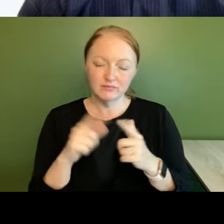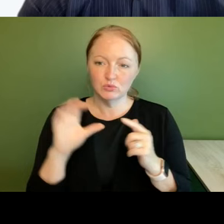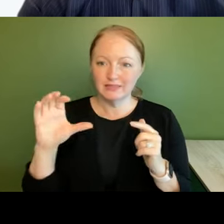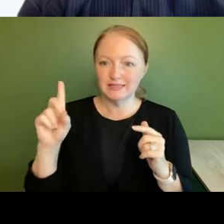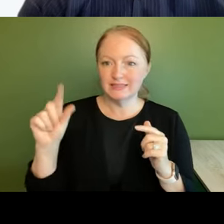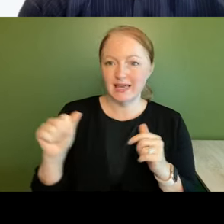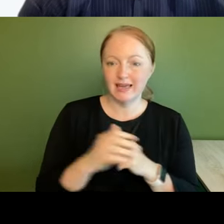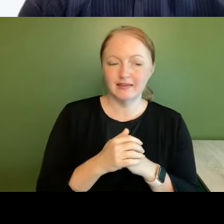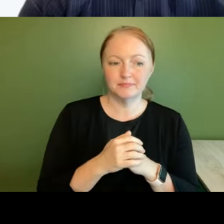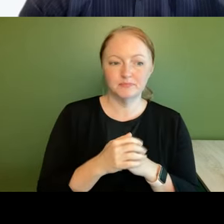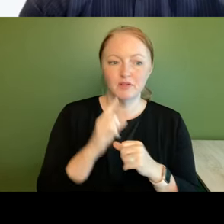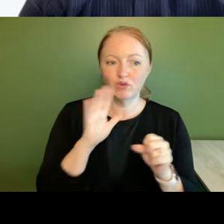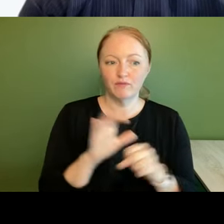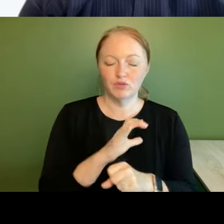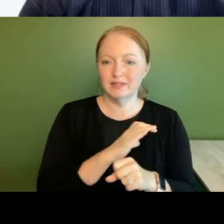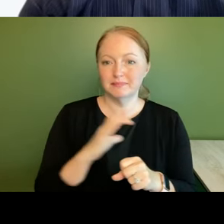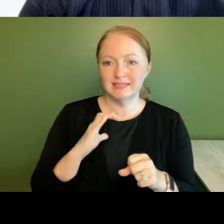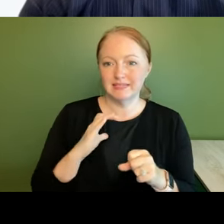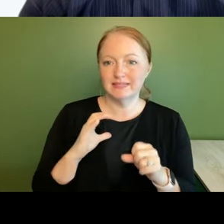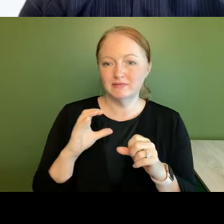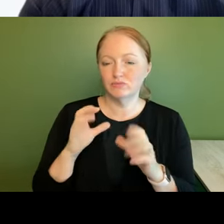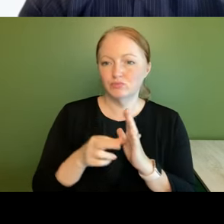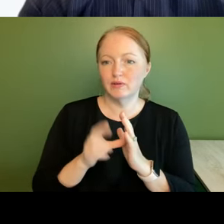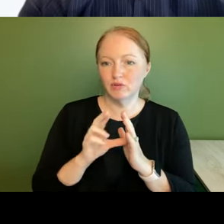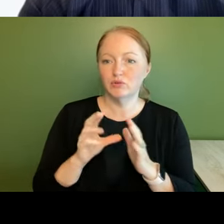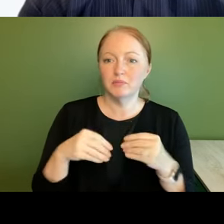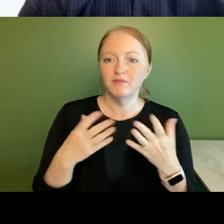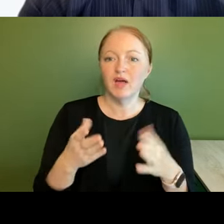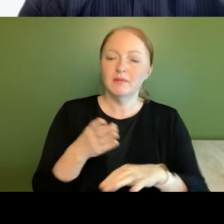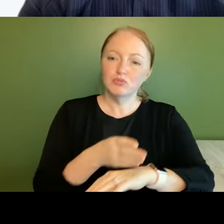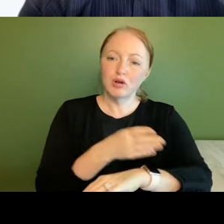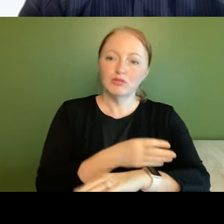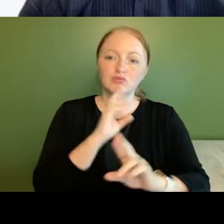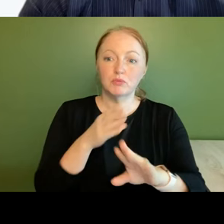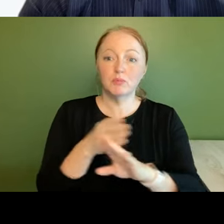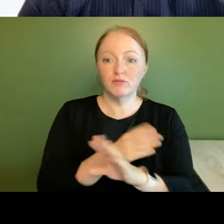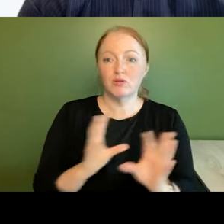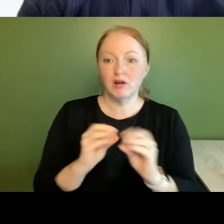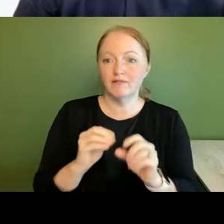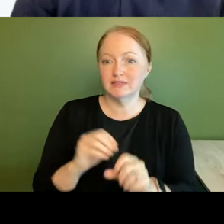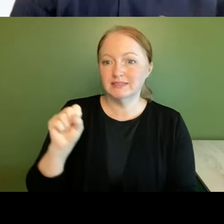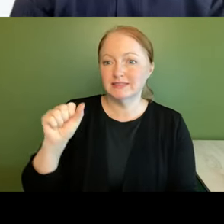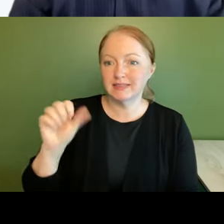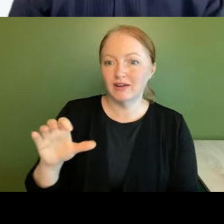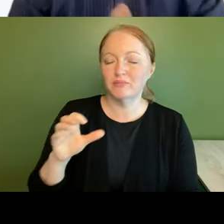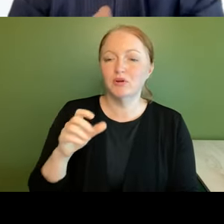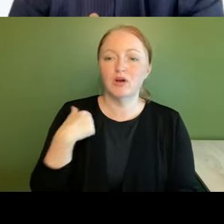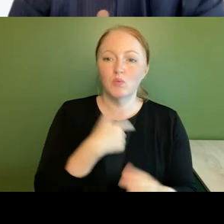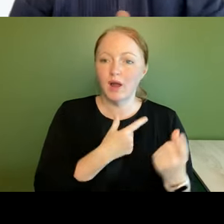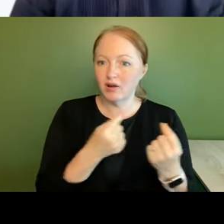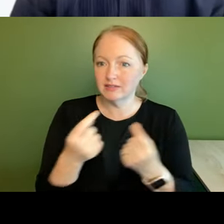for full committee review provide a progress report before the conference in sacramento on our activities and how we got